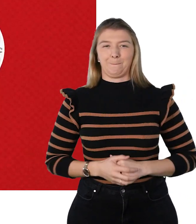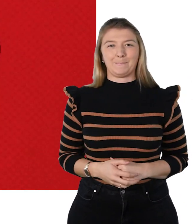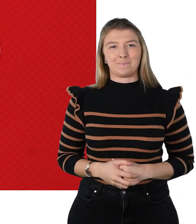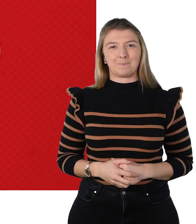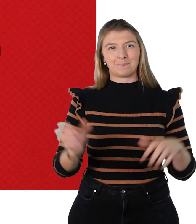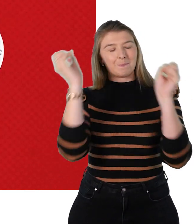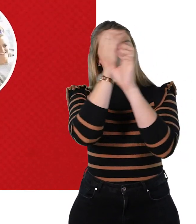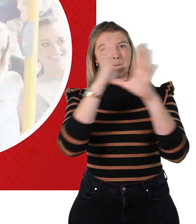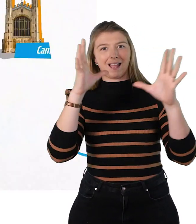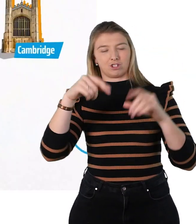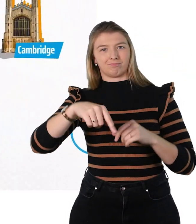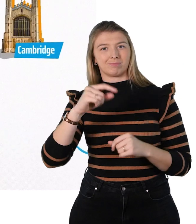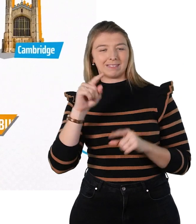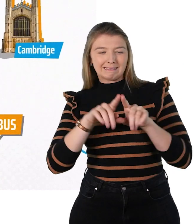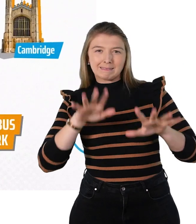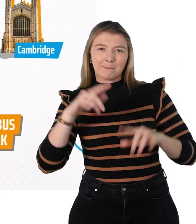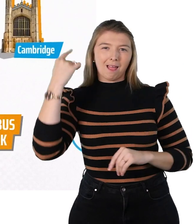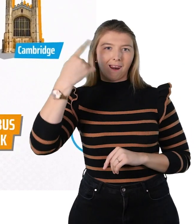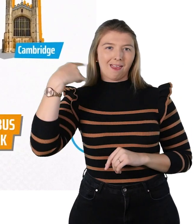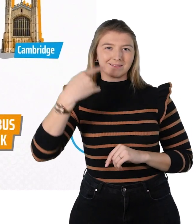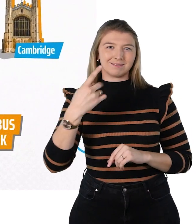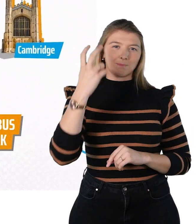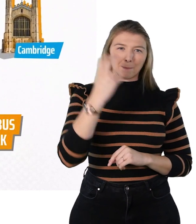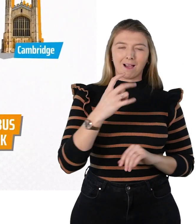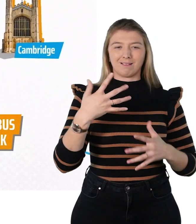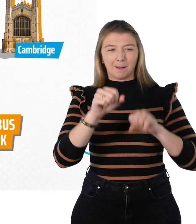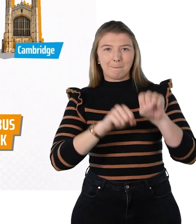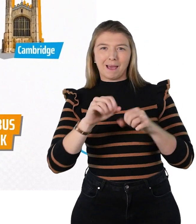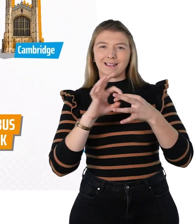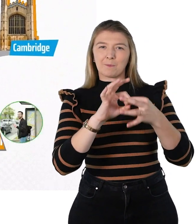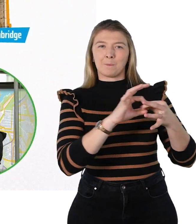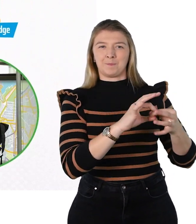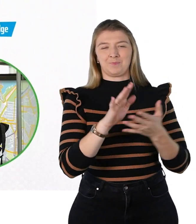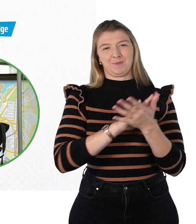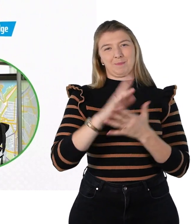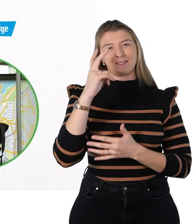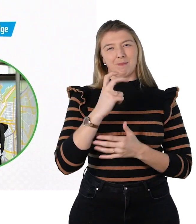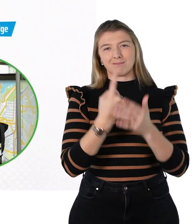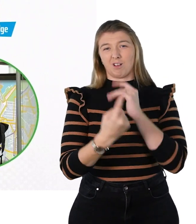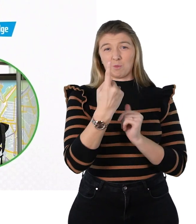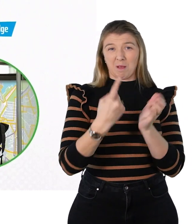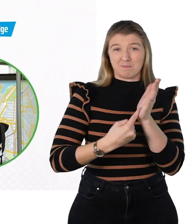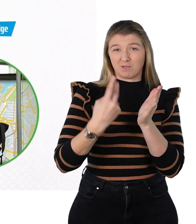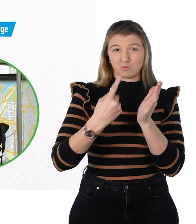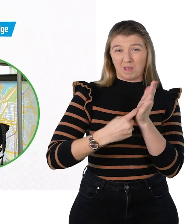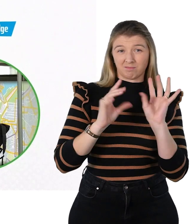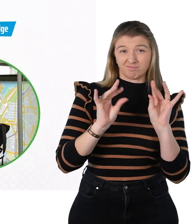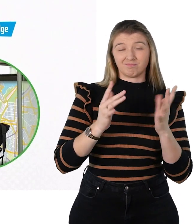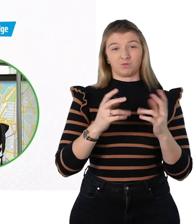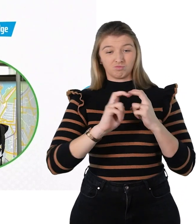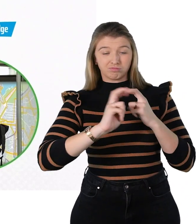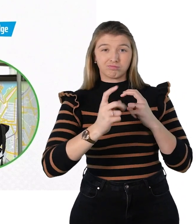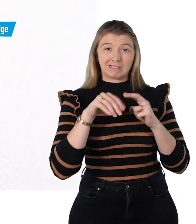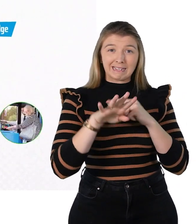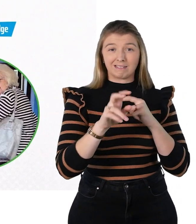Imagine if we had a London-style bus and bike network, with bus fares between £1 and £2 per journey in and